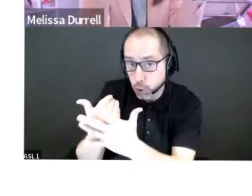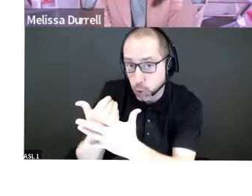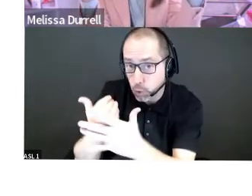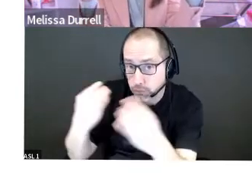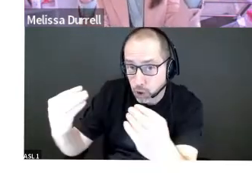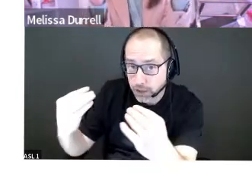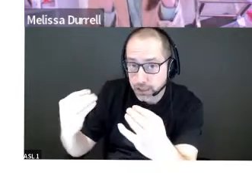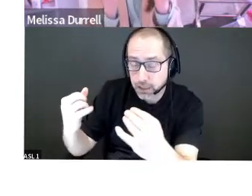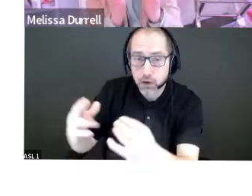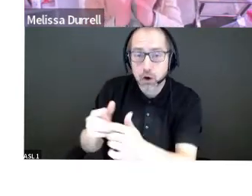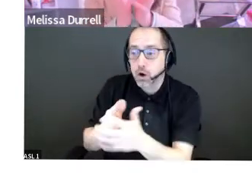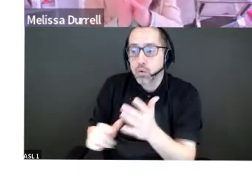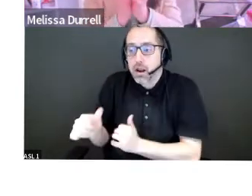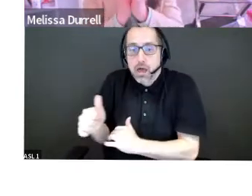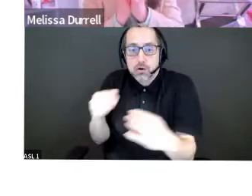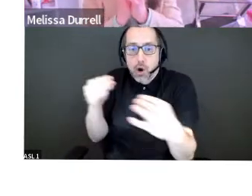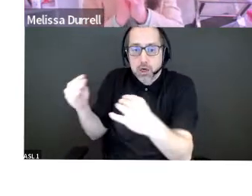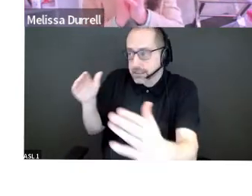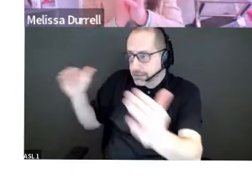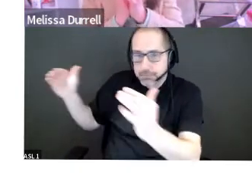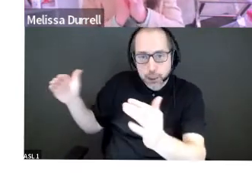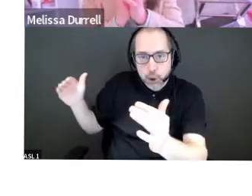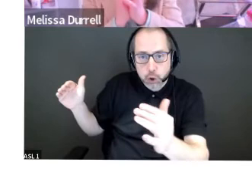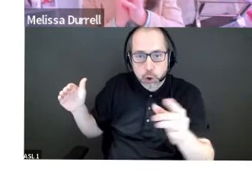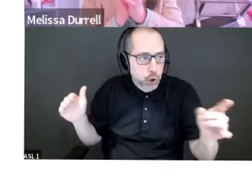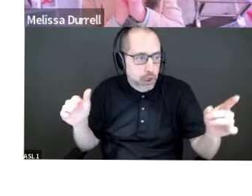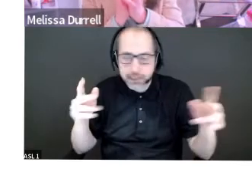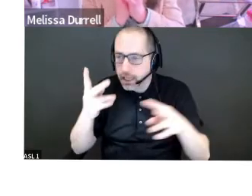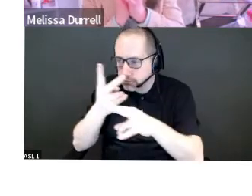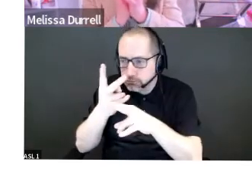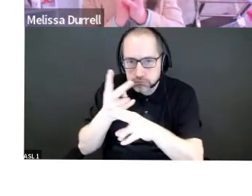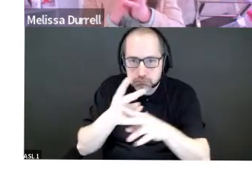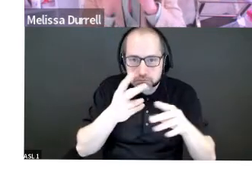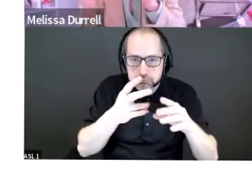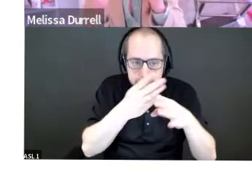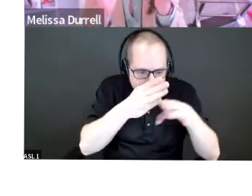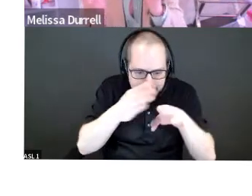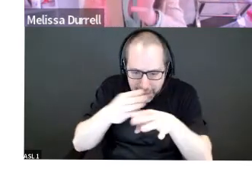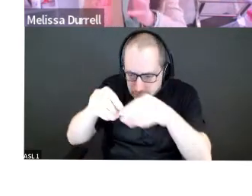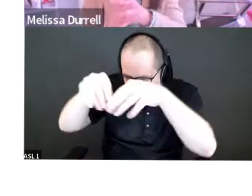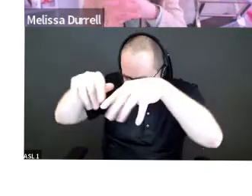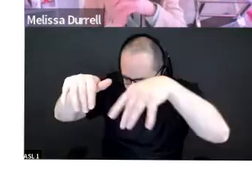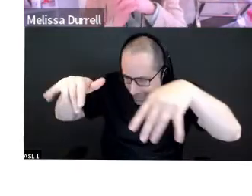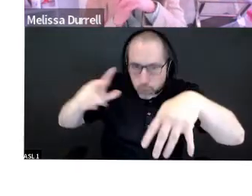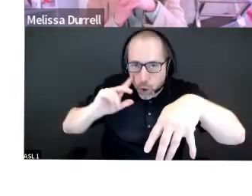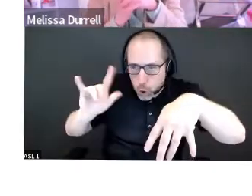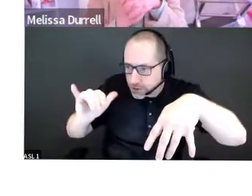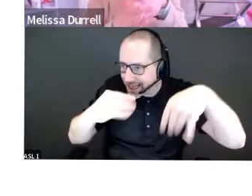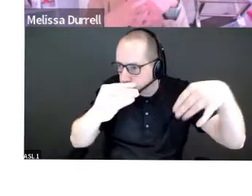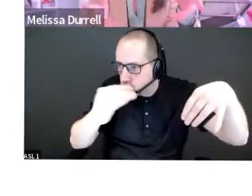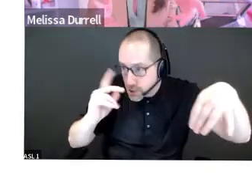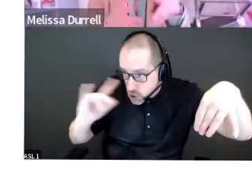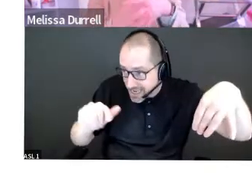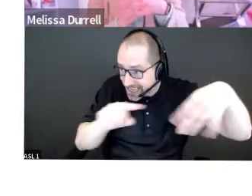other markets are comparable and then we break it down so that we're really educating those angel investors on what the market looks like at this time.